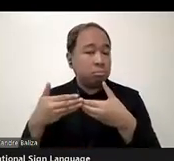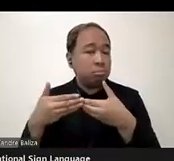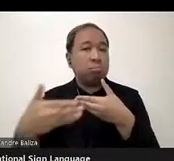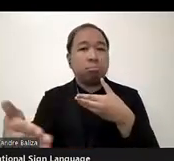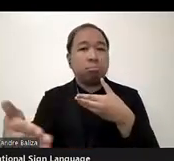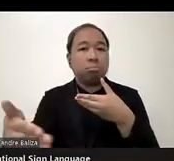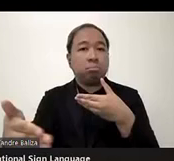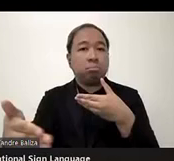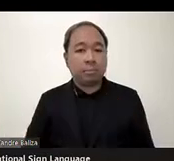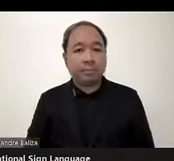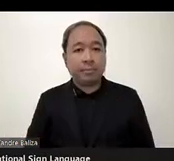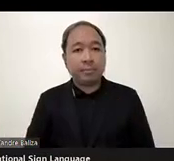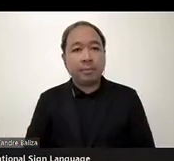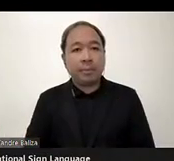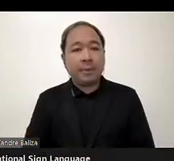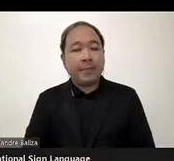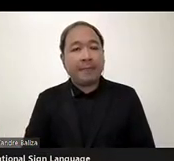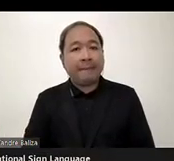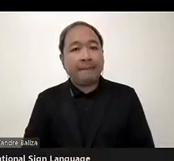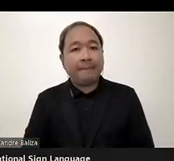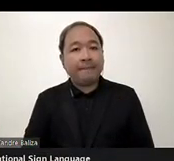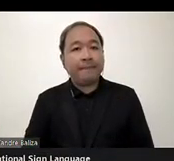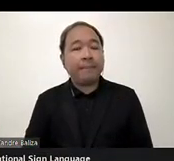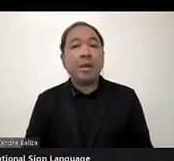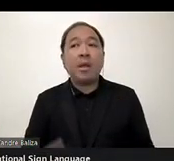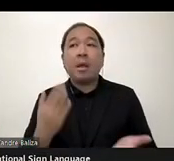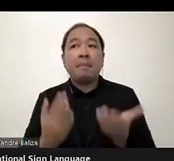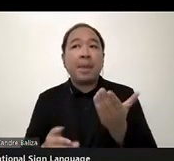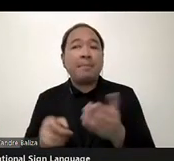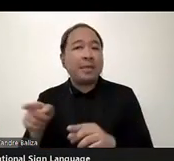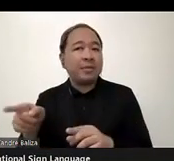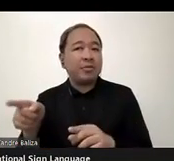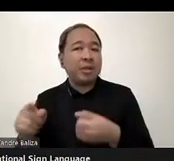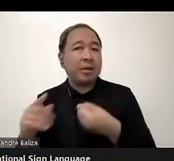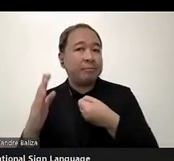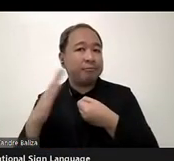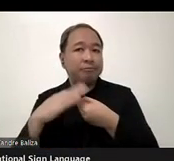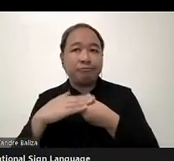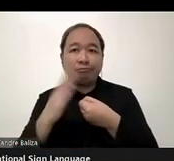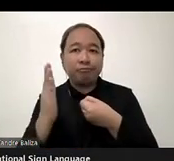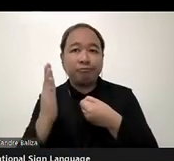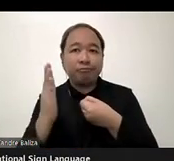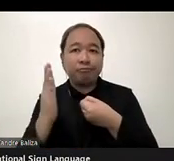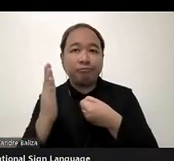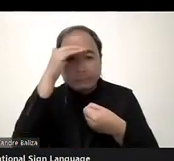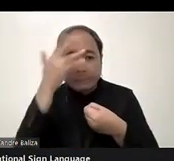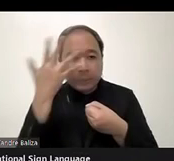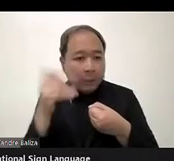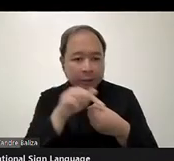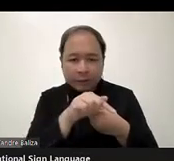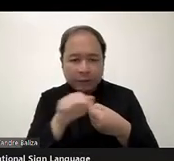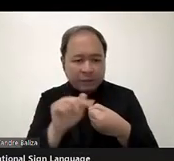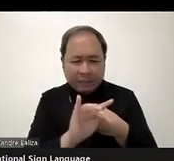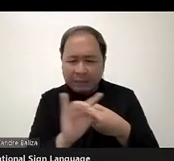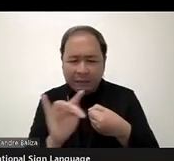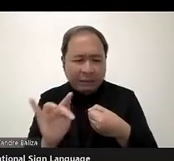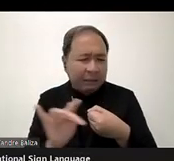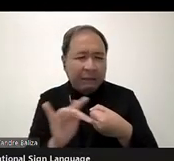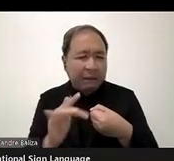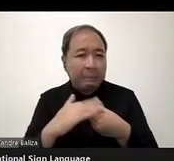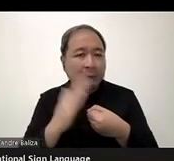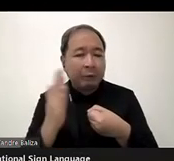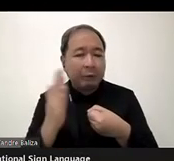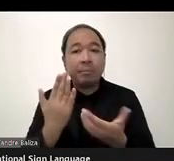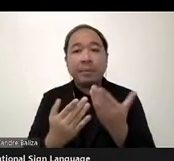She may have trouble unmuting. She told me she couldn't find the microphone. Oh, can someone from the technical